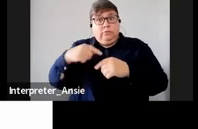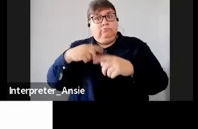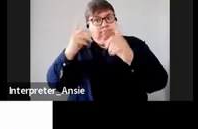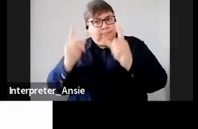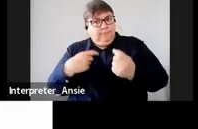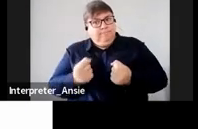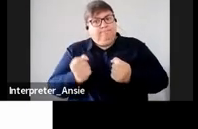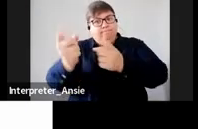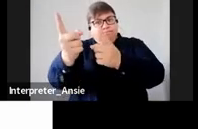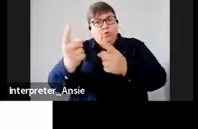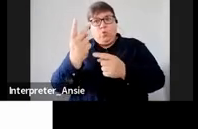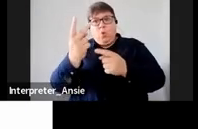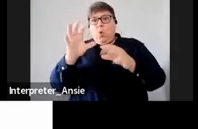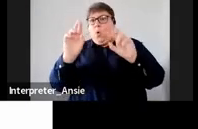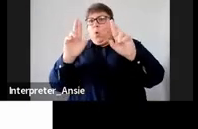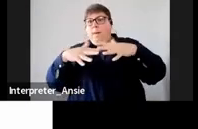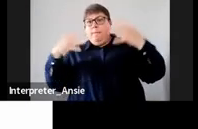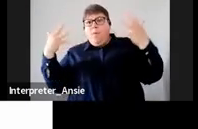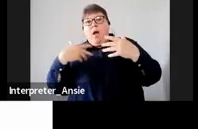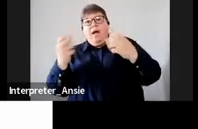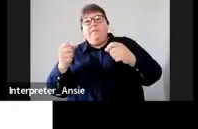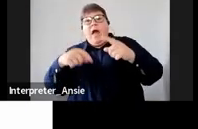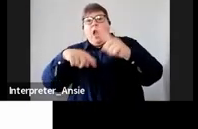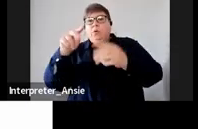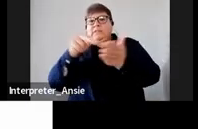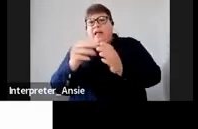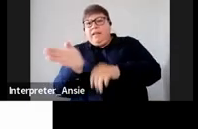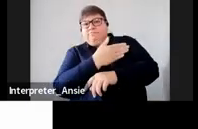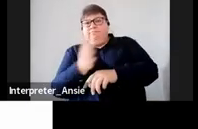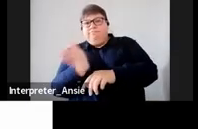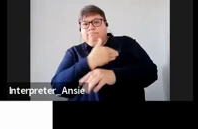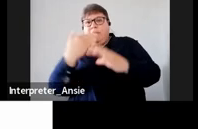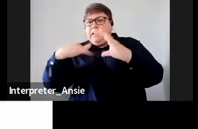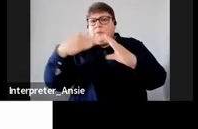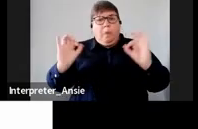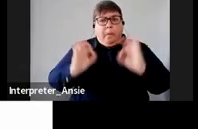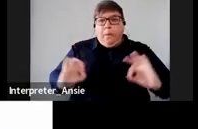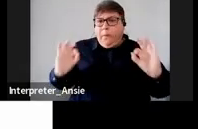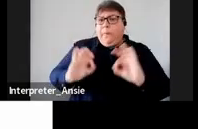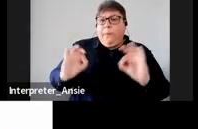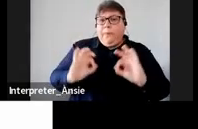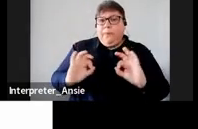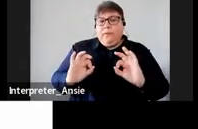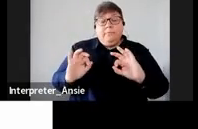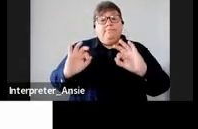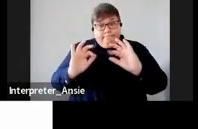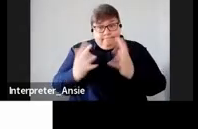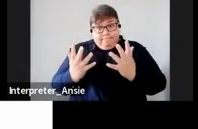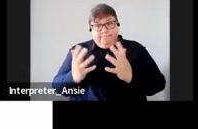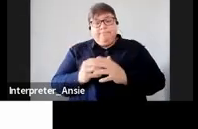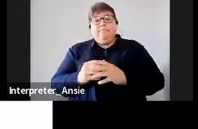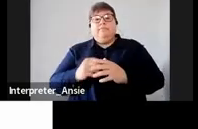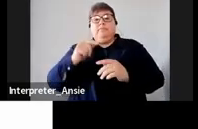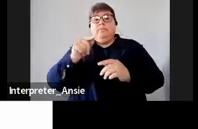two or more outstanding income tax return for such as assessment on this one of administrative